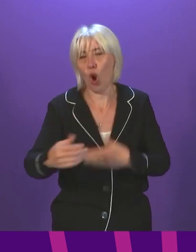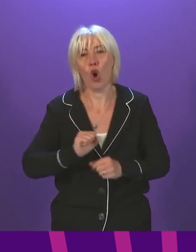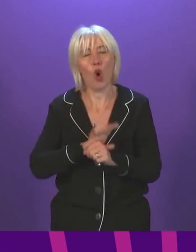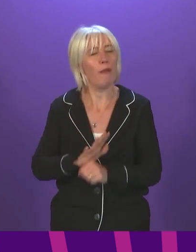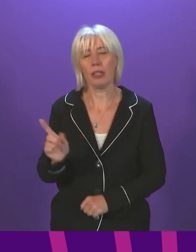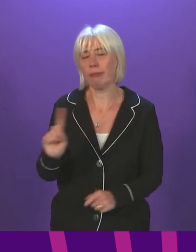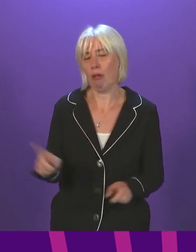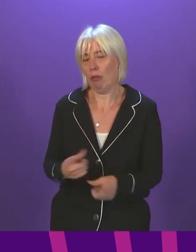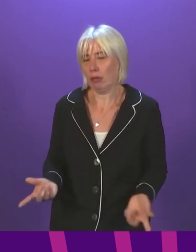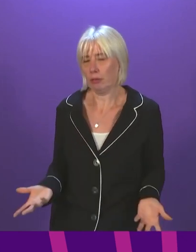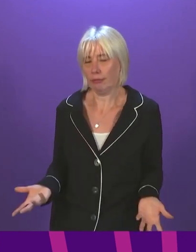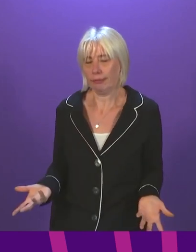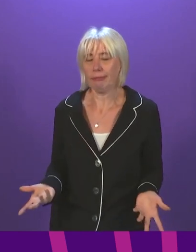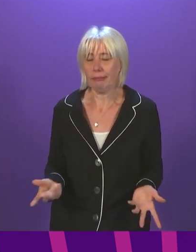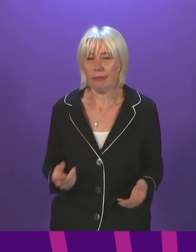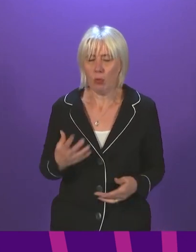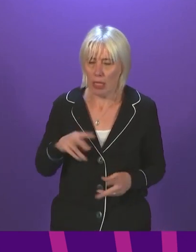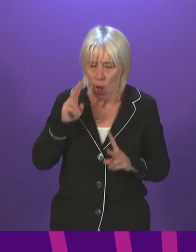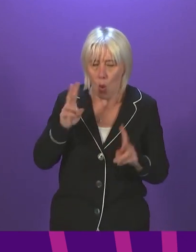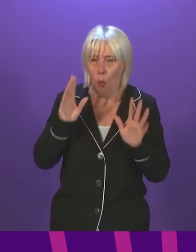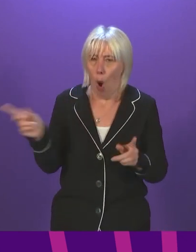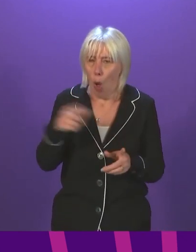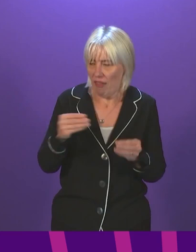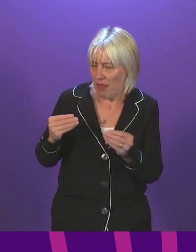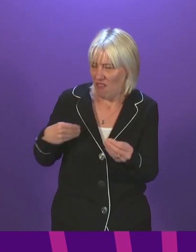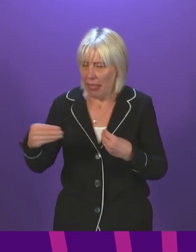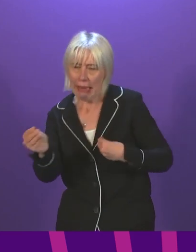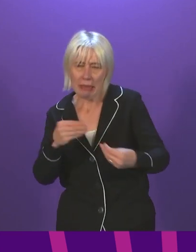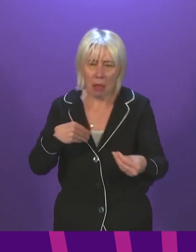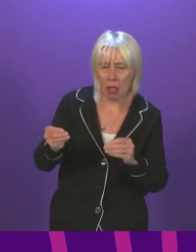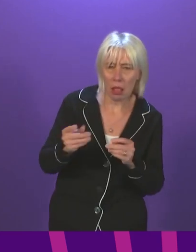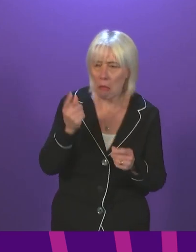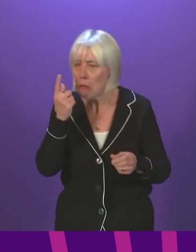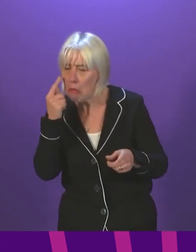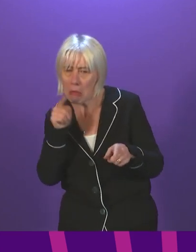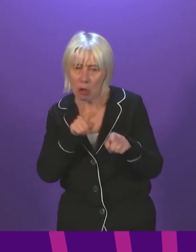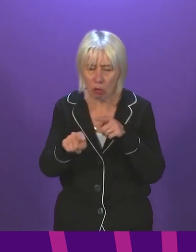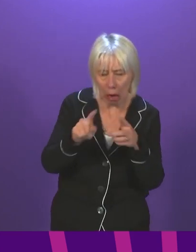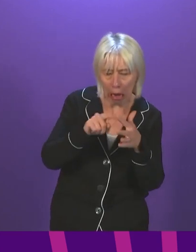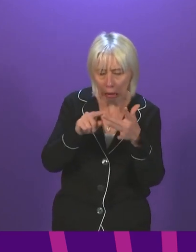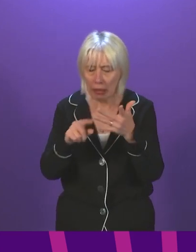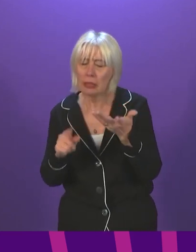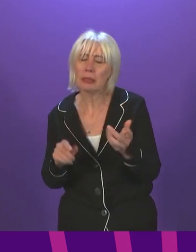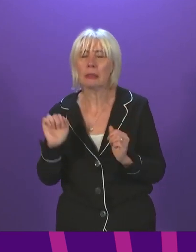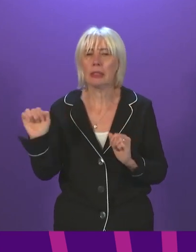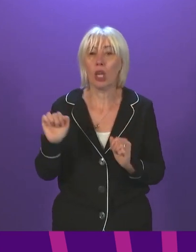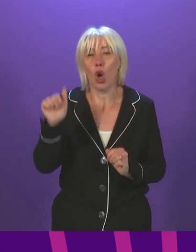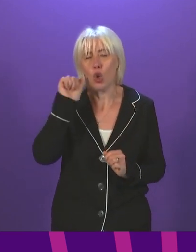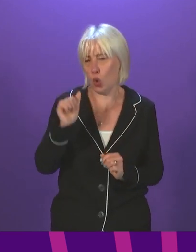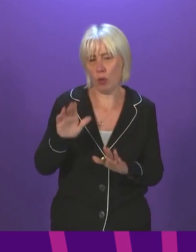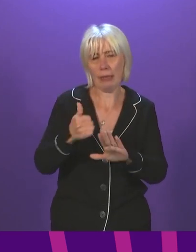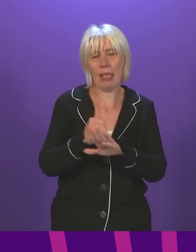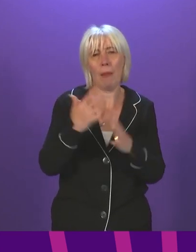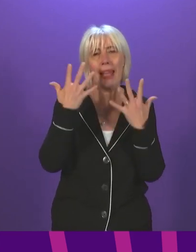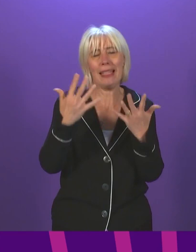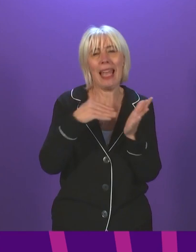recognise the need for flexibility in all of the approaches we're taking. As James Dornan will be aware, we recently established a £10